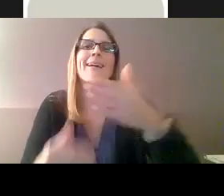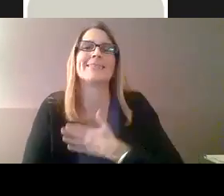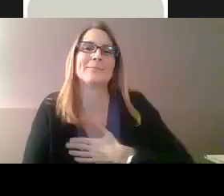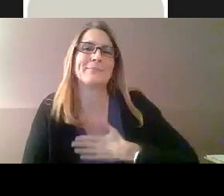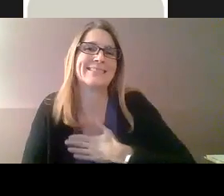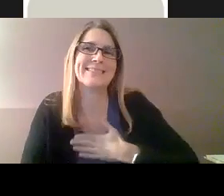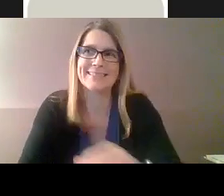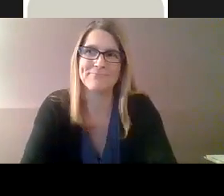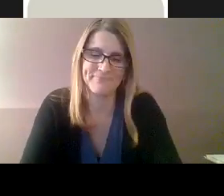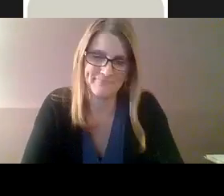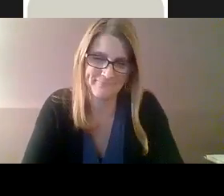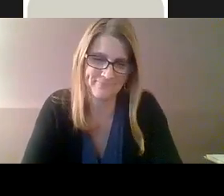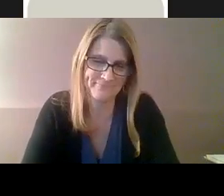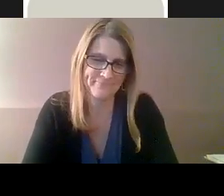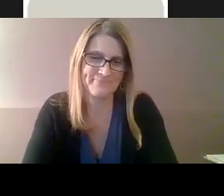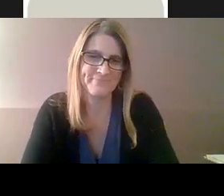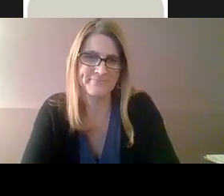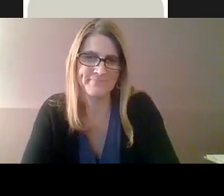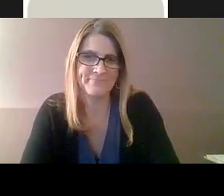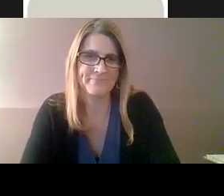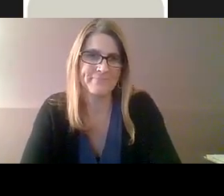assist you with that. Next slide please.